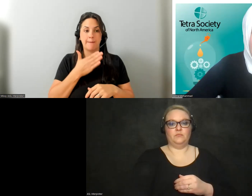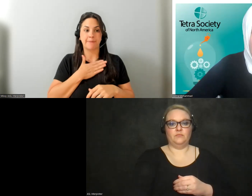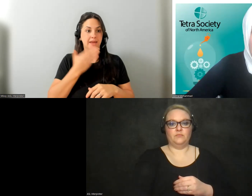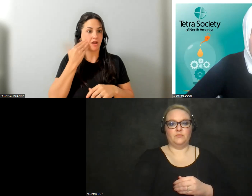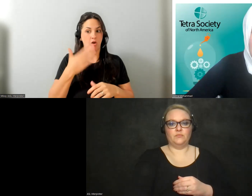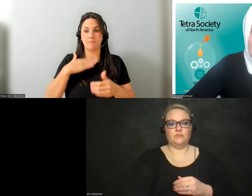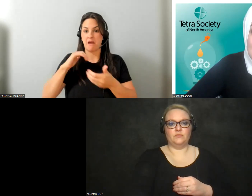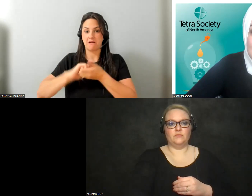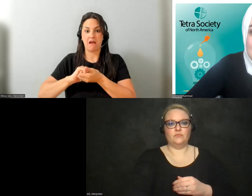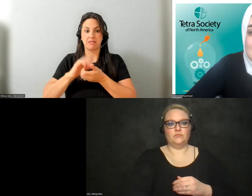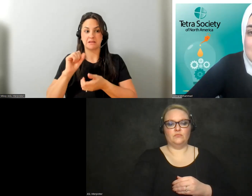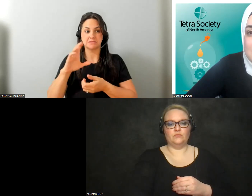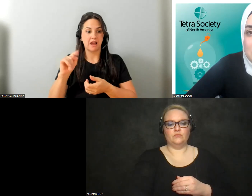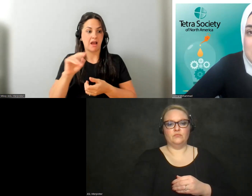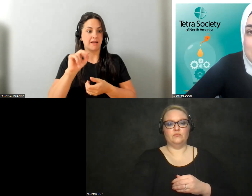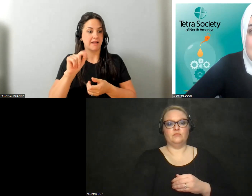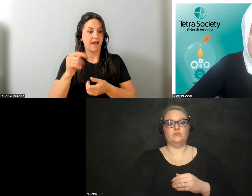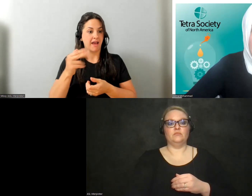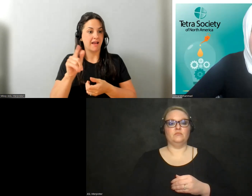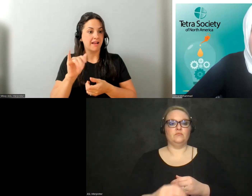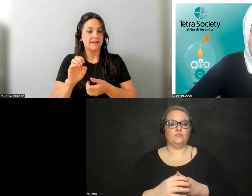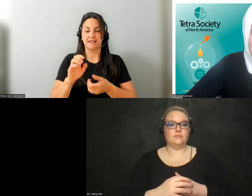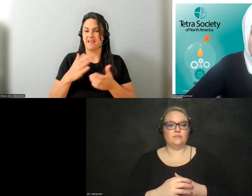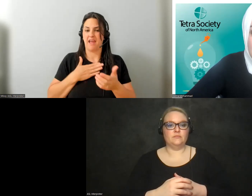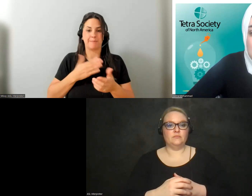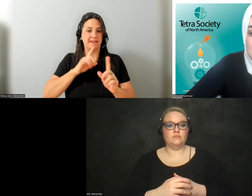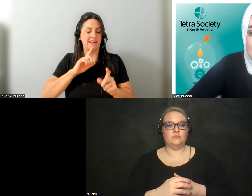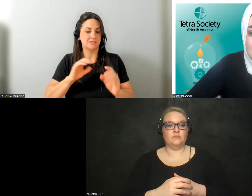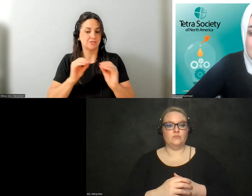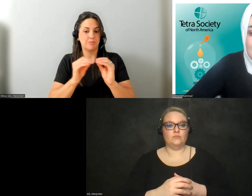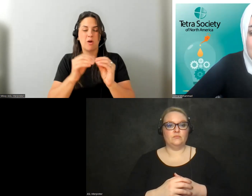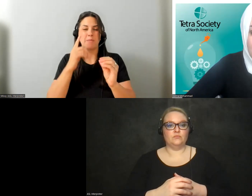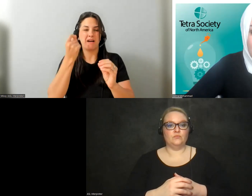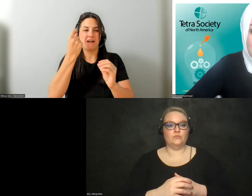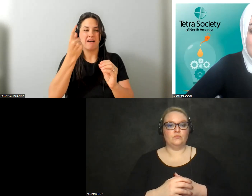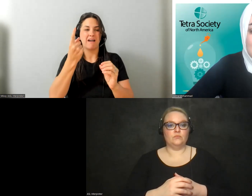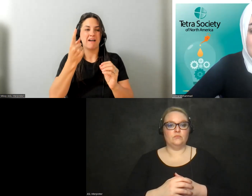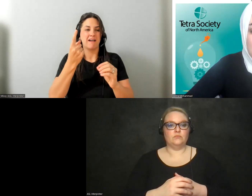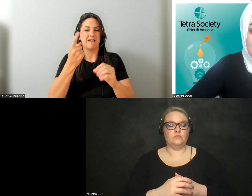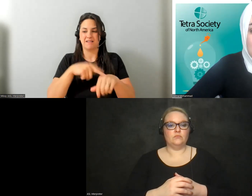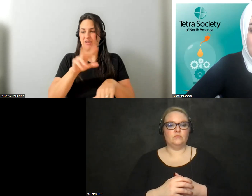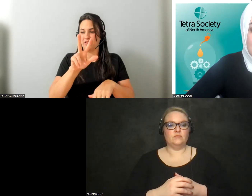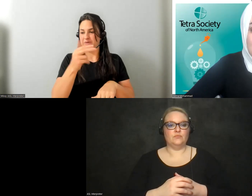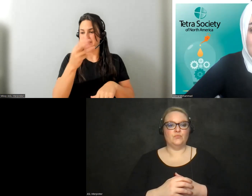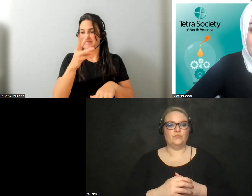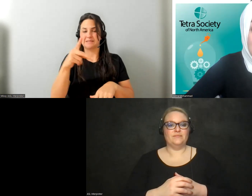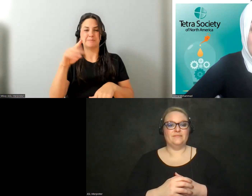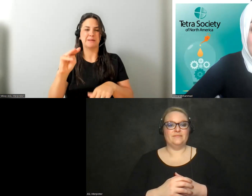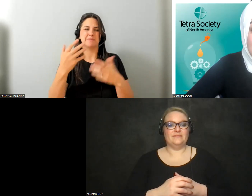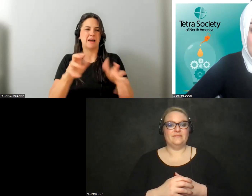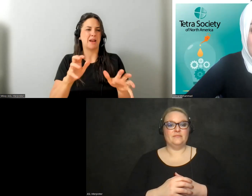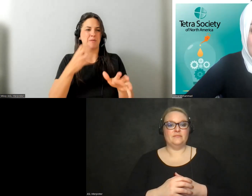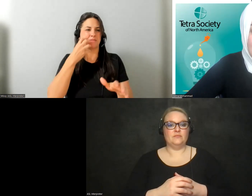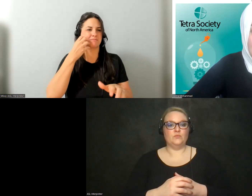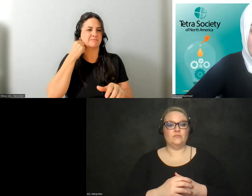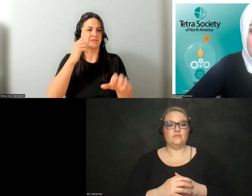colleagues here too scott natalie and dominic could be happy to answer more questions but because it's 3 16 pm i don't want to take we don't want